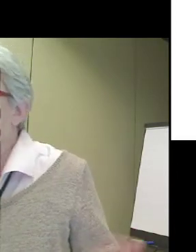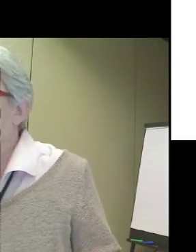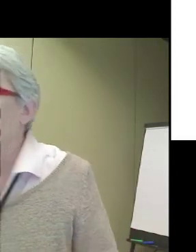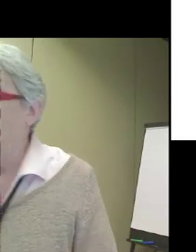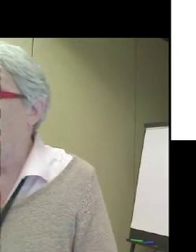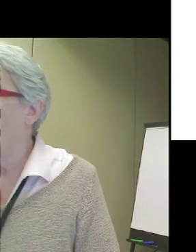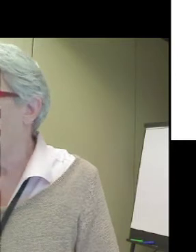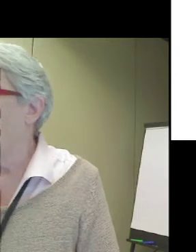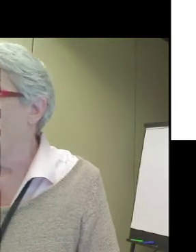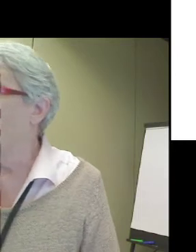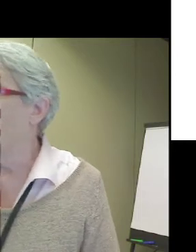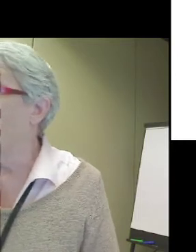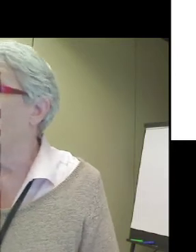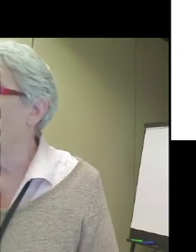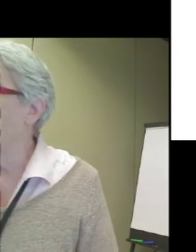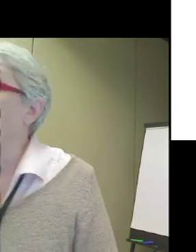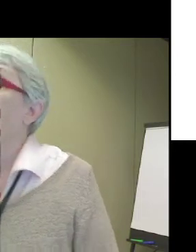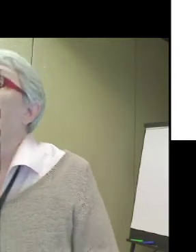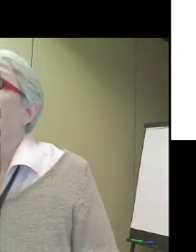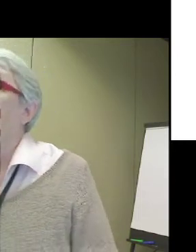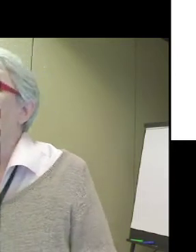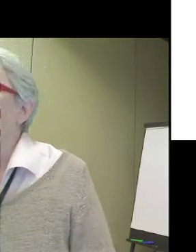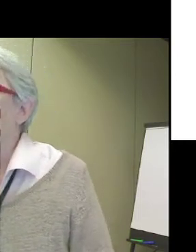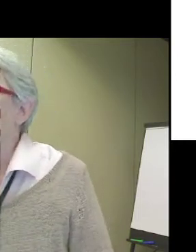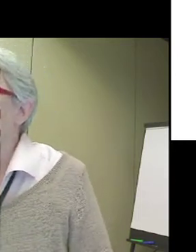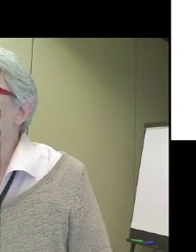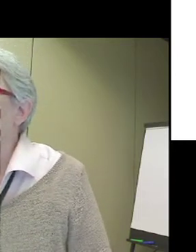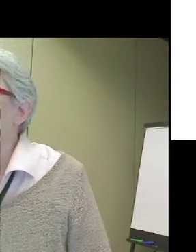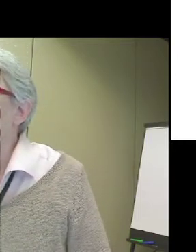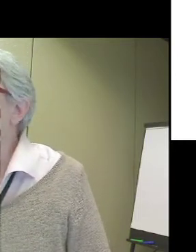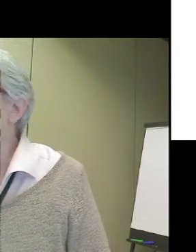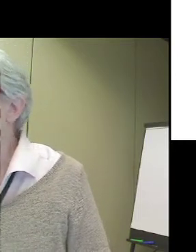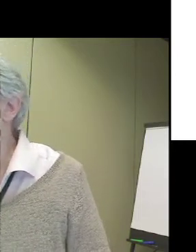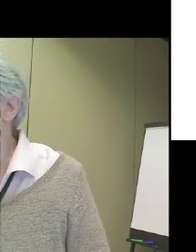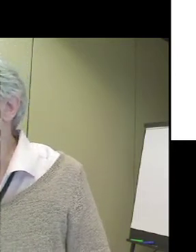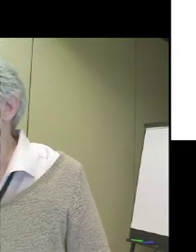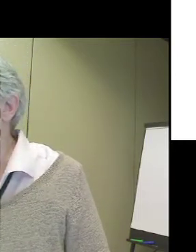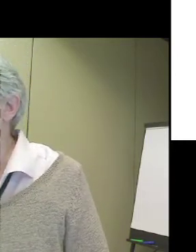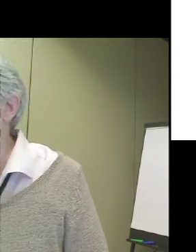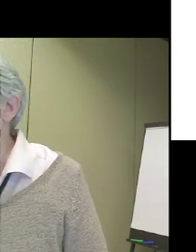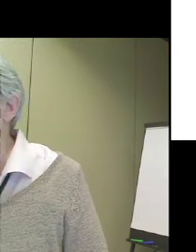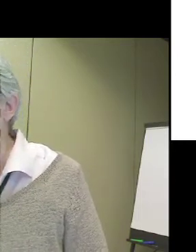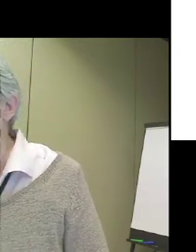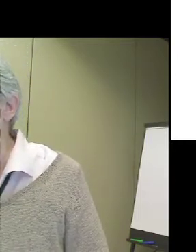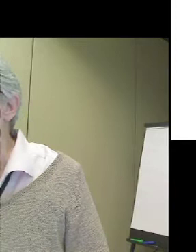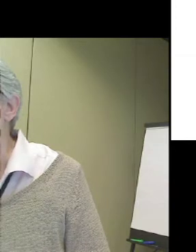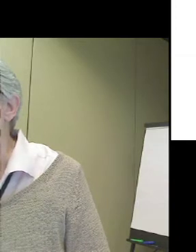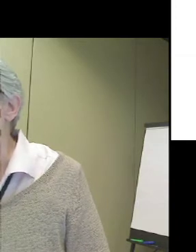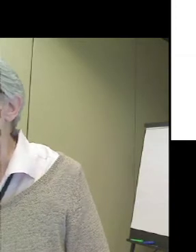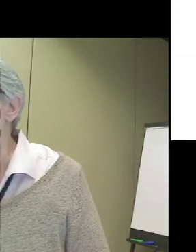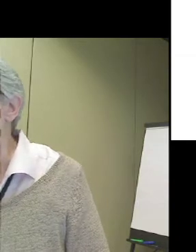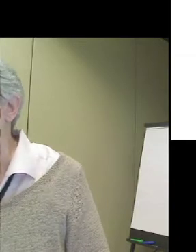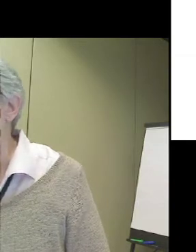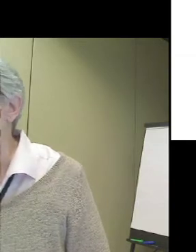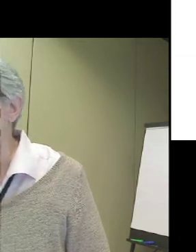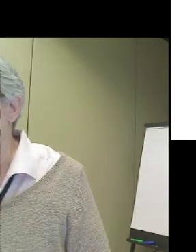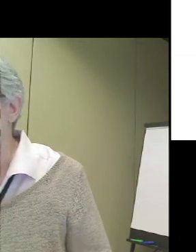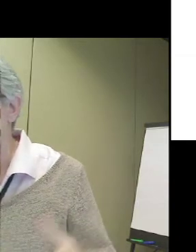Do you want to stay for two artworks? Yeah, yeah, yeah, I'd like a whole tour. And we started using temporary exhibitions rather than limiting it to